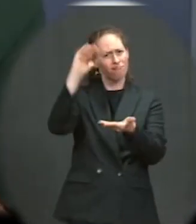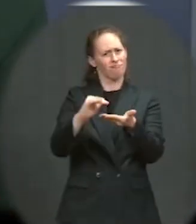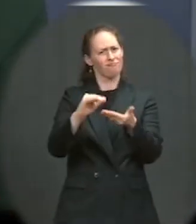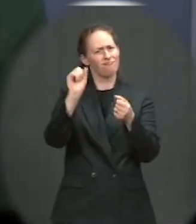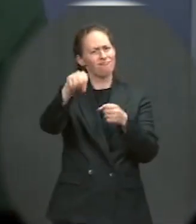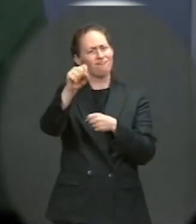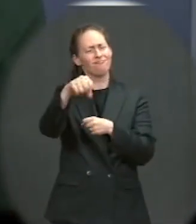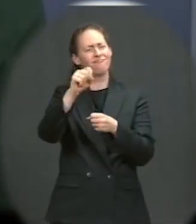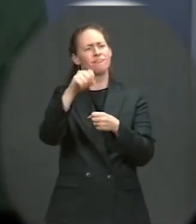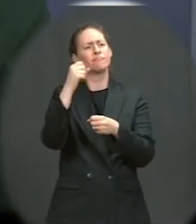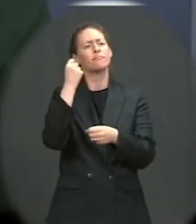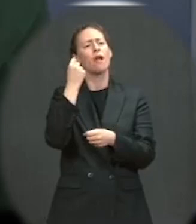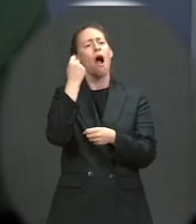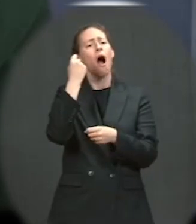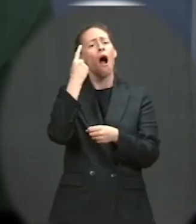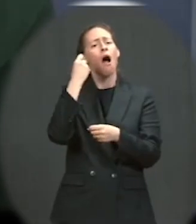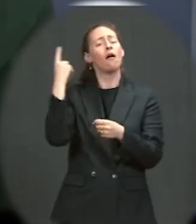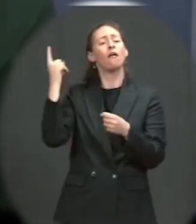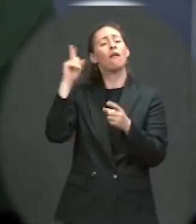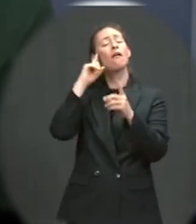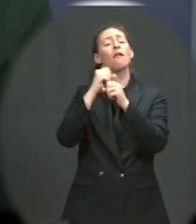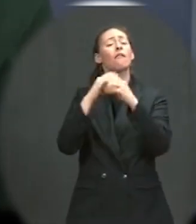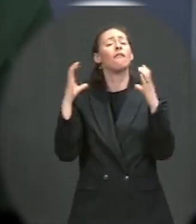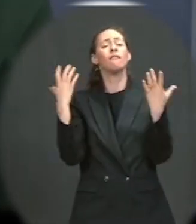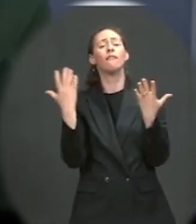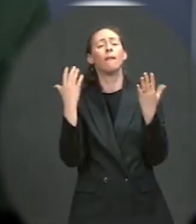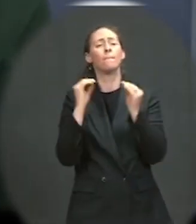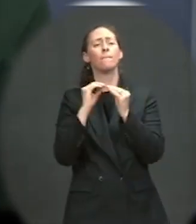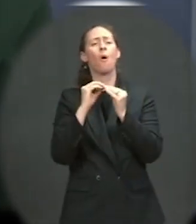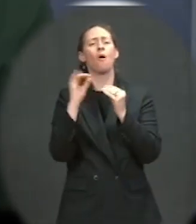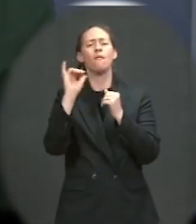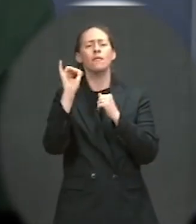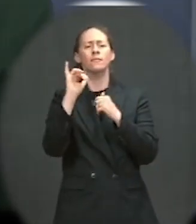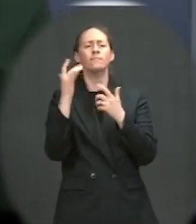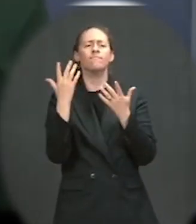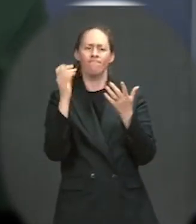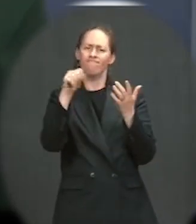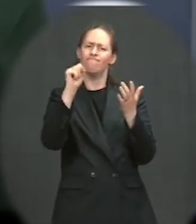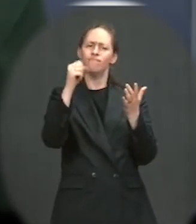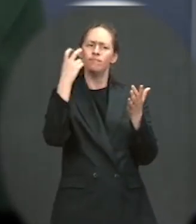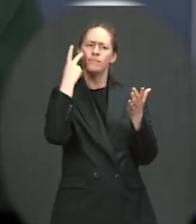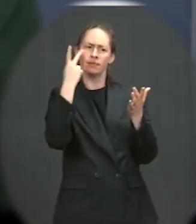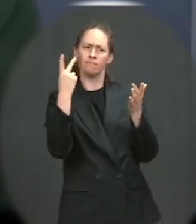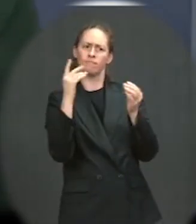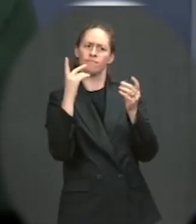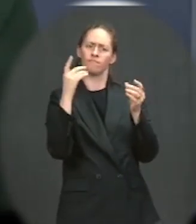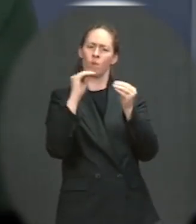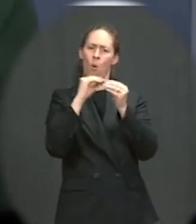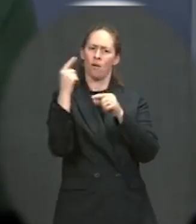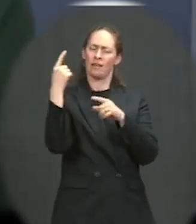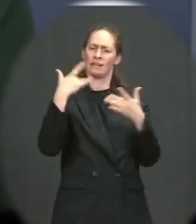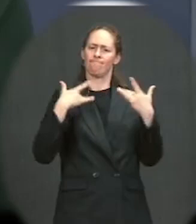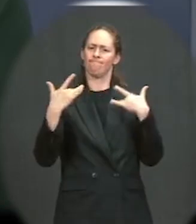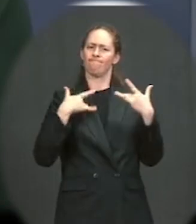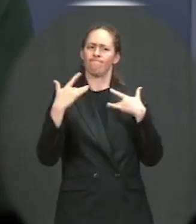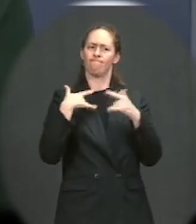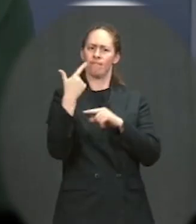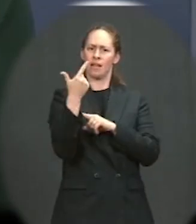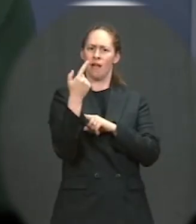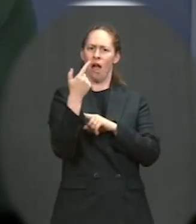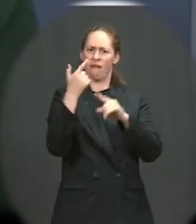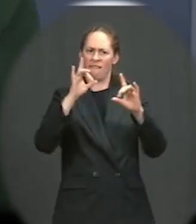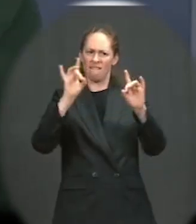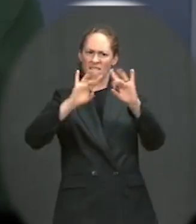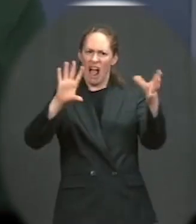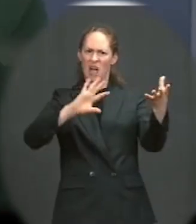has watched closely is that there has been, of course, an increase in violent crime, gun violence, specifically in a lot of communities, over the last 18